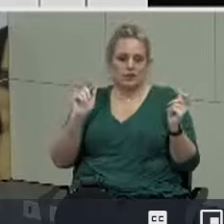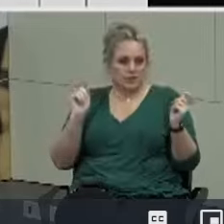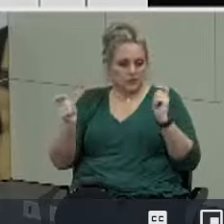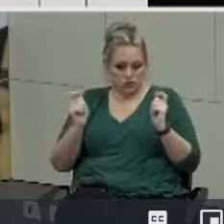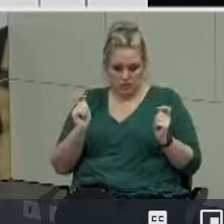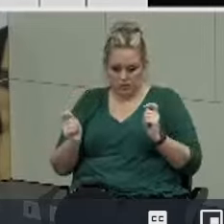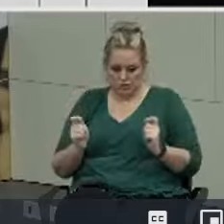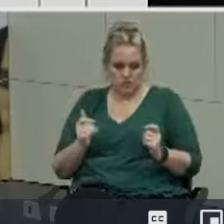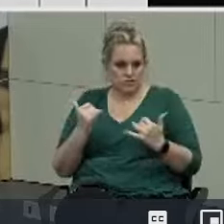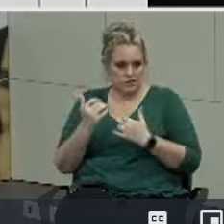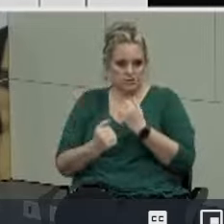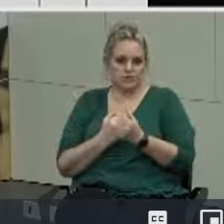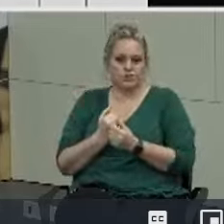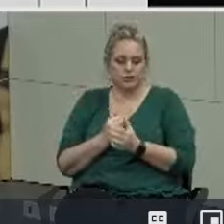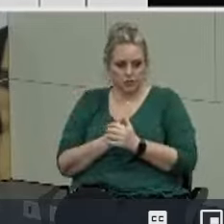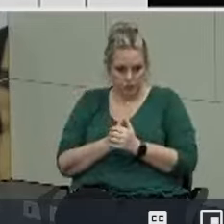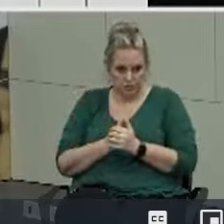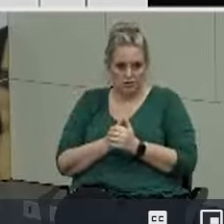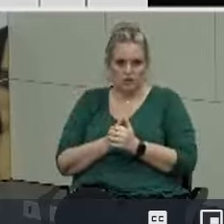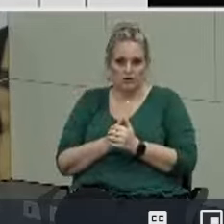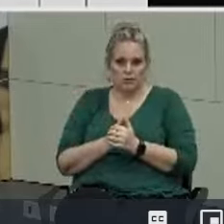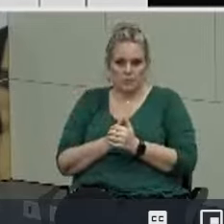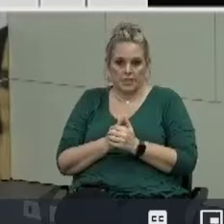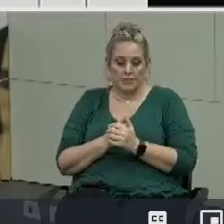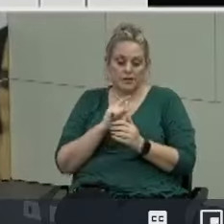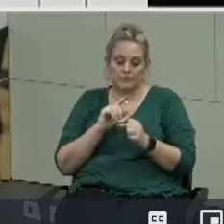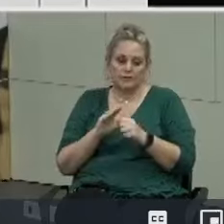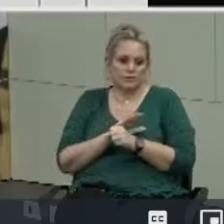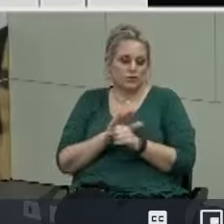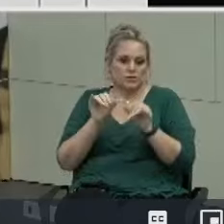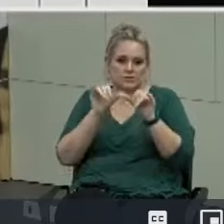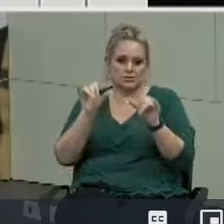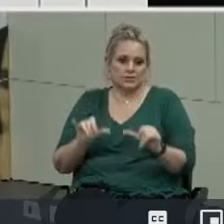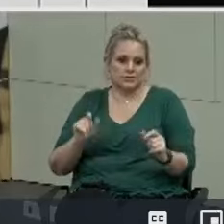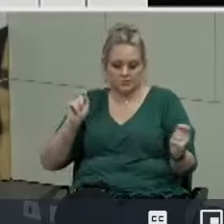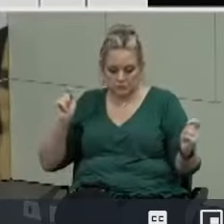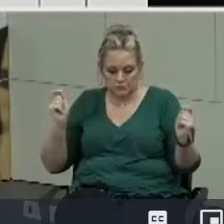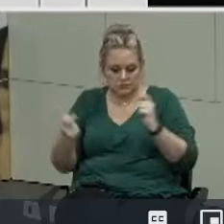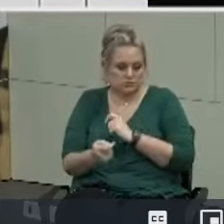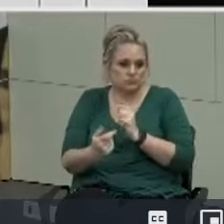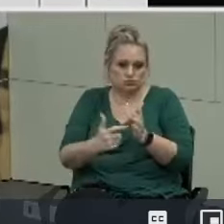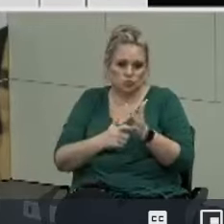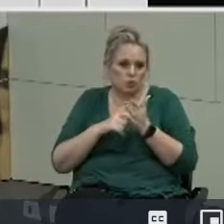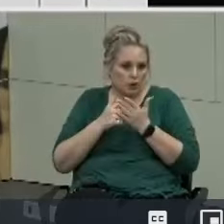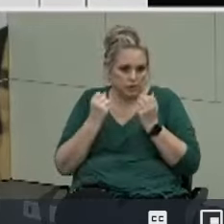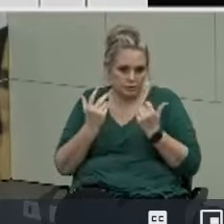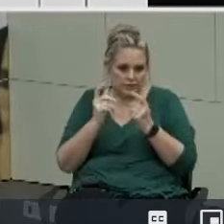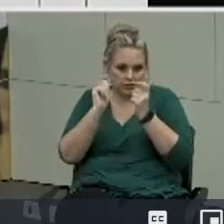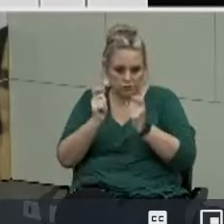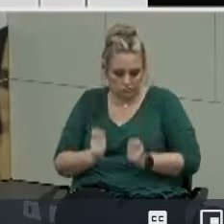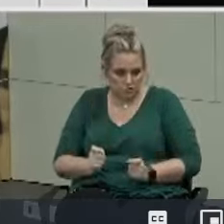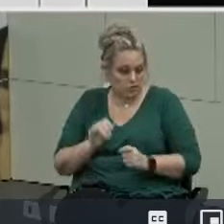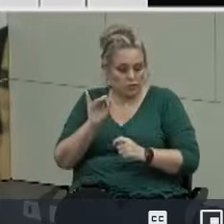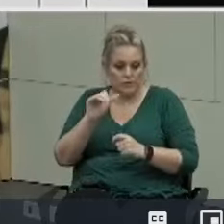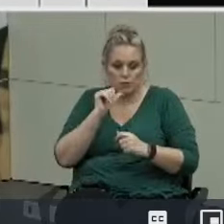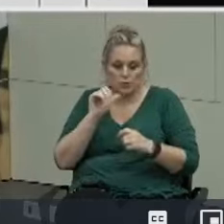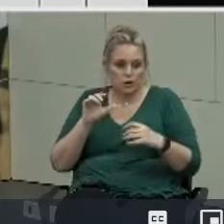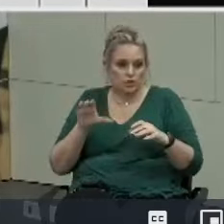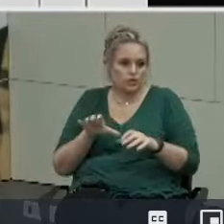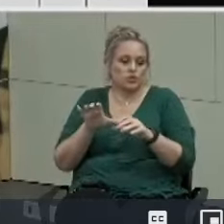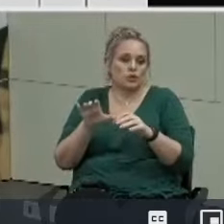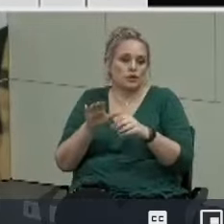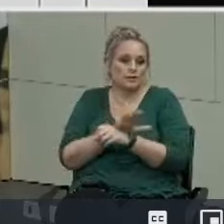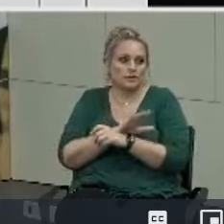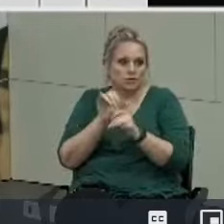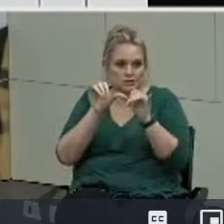this year uh whole scale systemic reform requires that and even if we didn't do whole scale system reform just adjustments